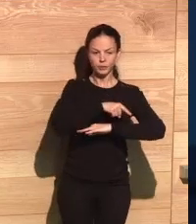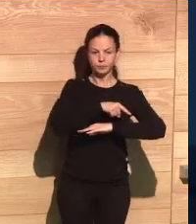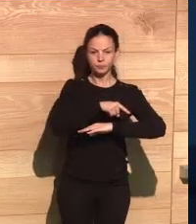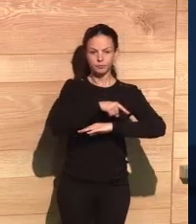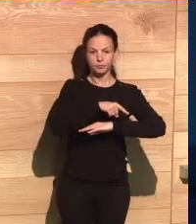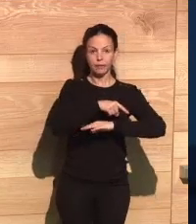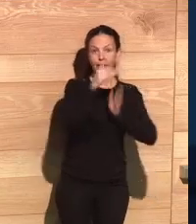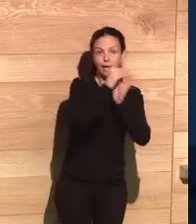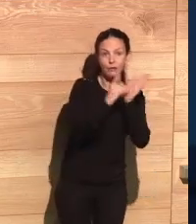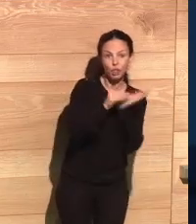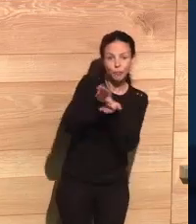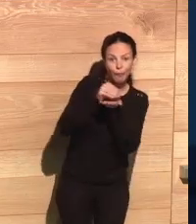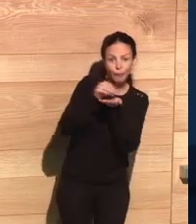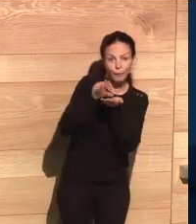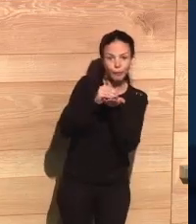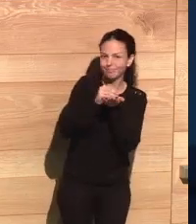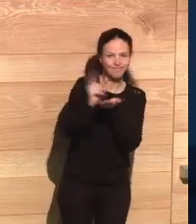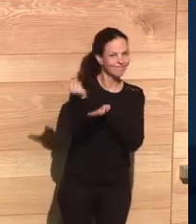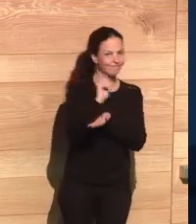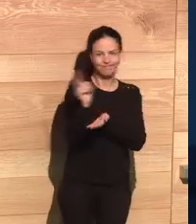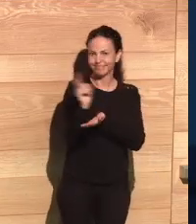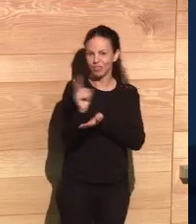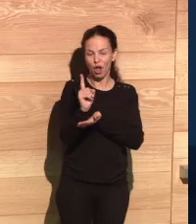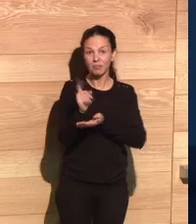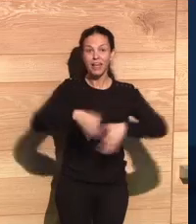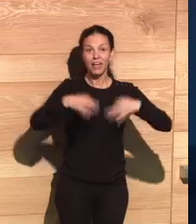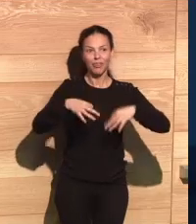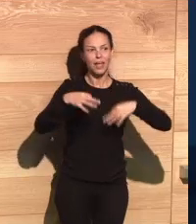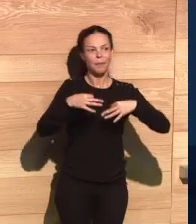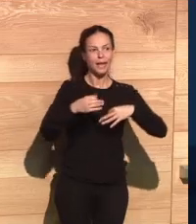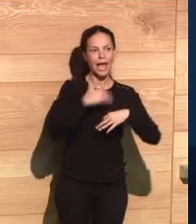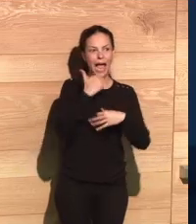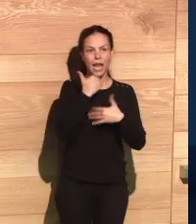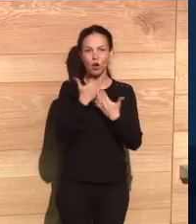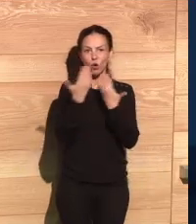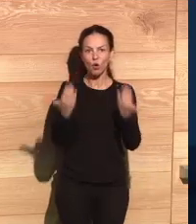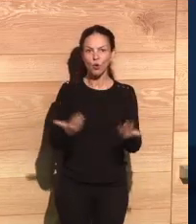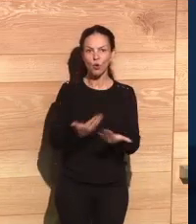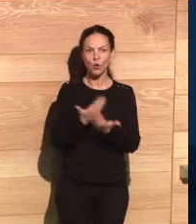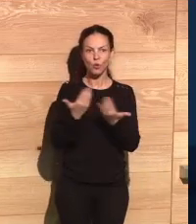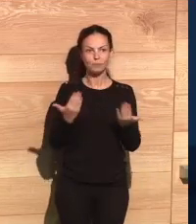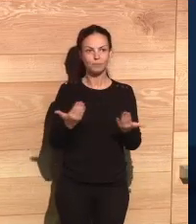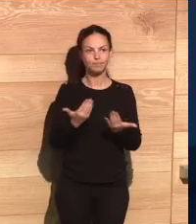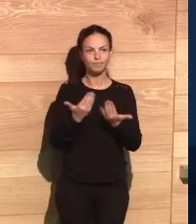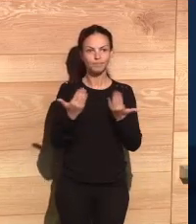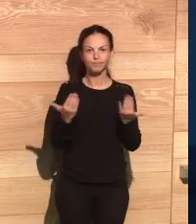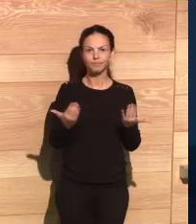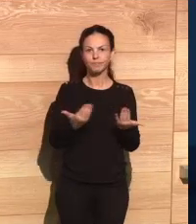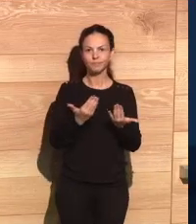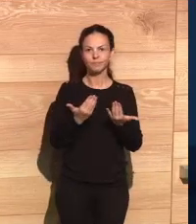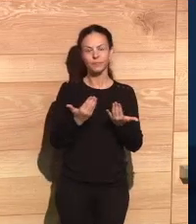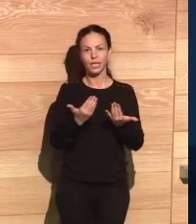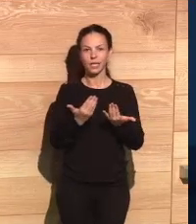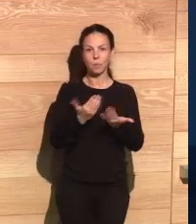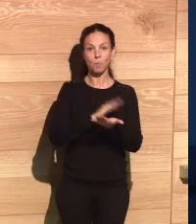do not believe that governments should gather information at a massive level, that